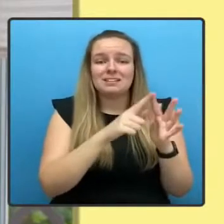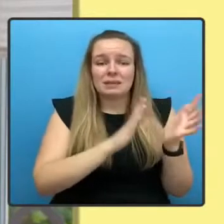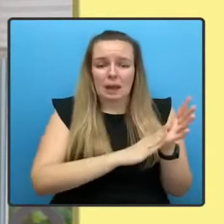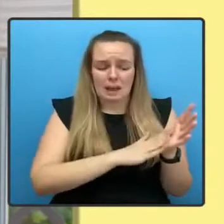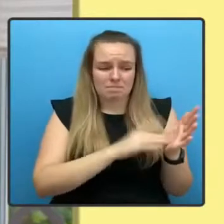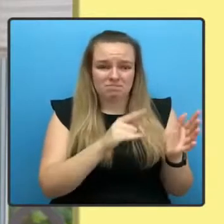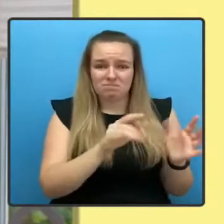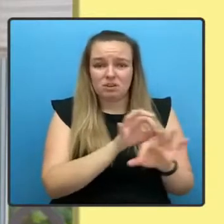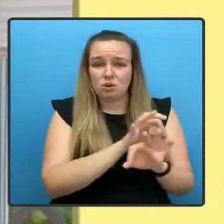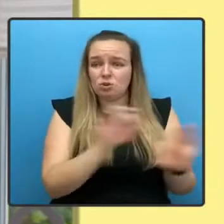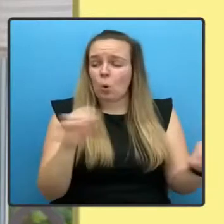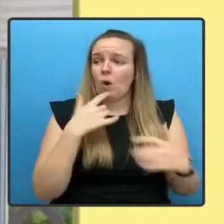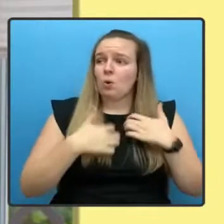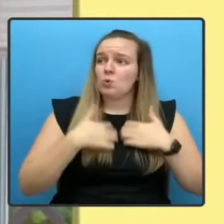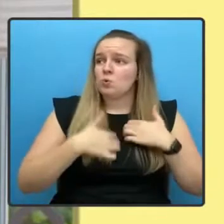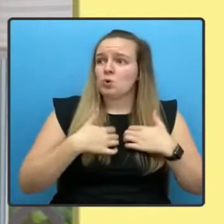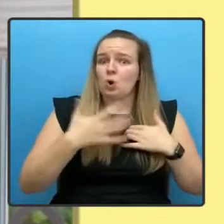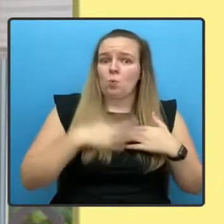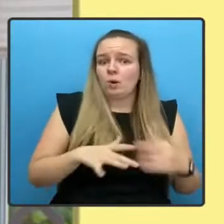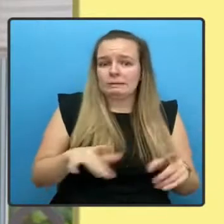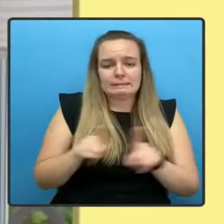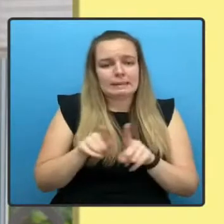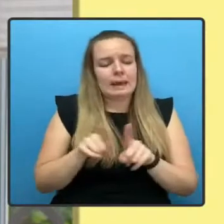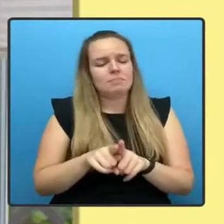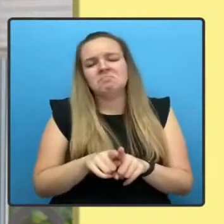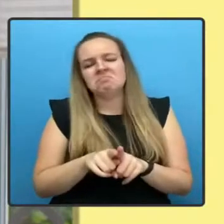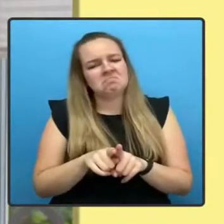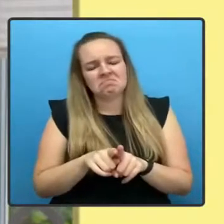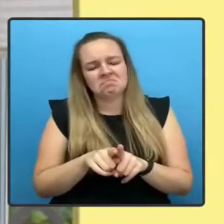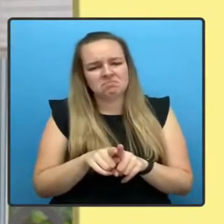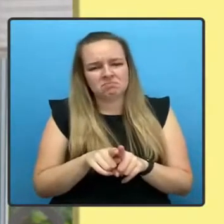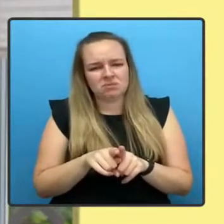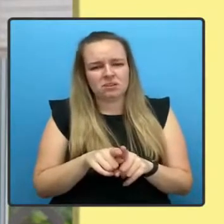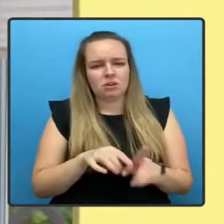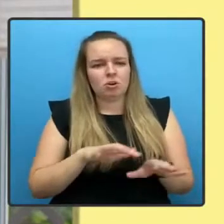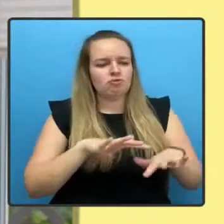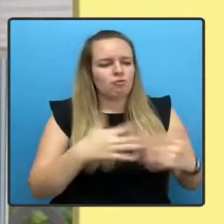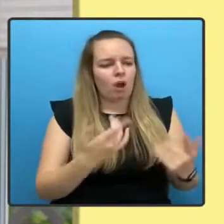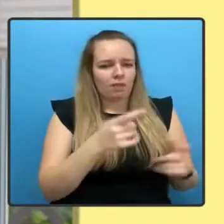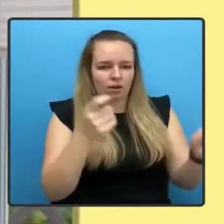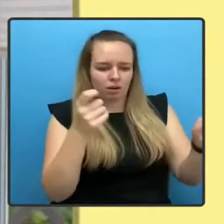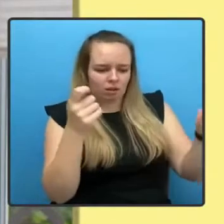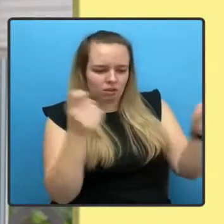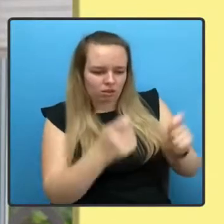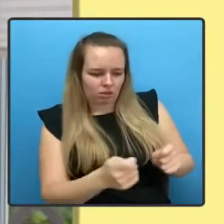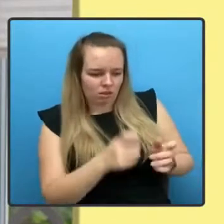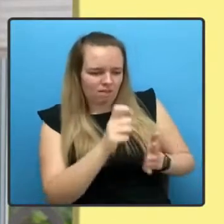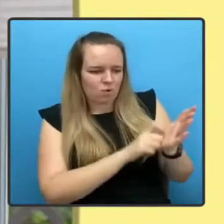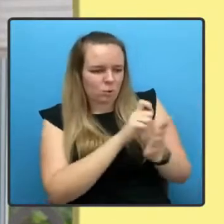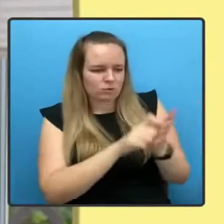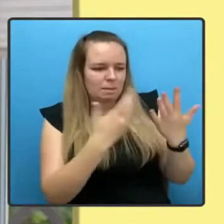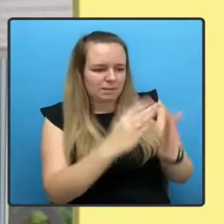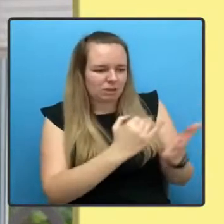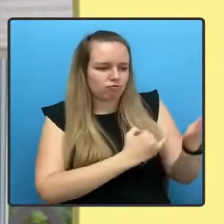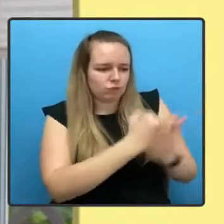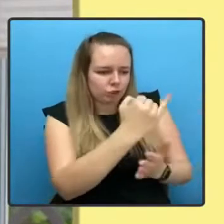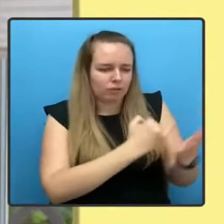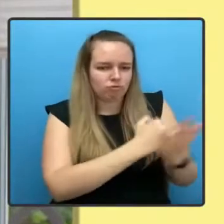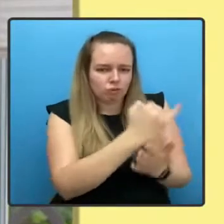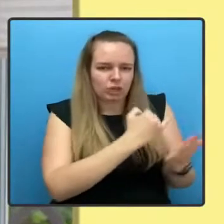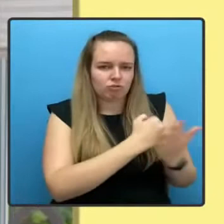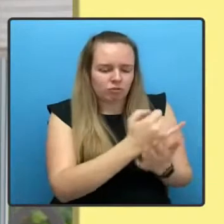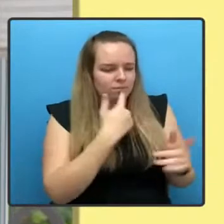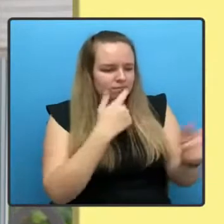to do likewise. Instead of adapting positions that voters have rejected time and again, they are doubling down